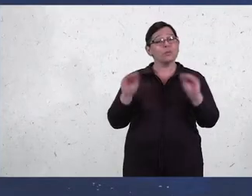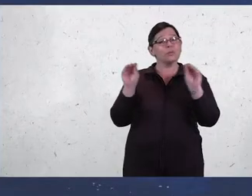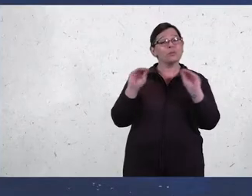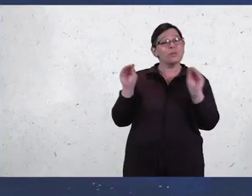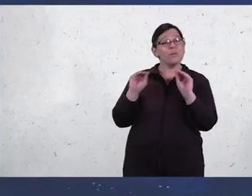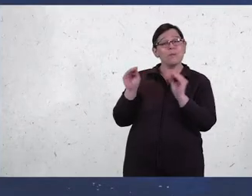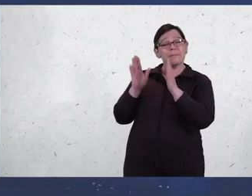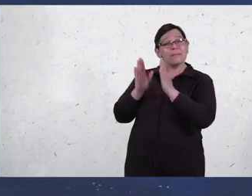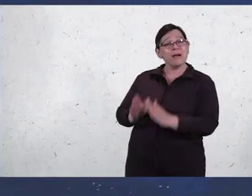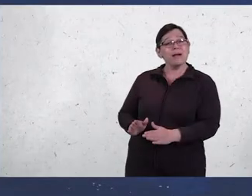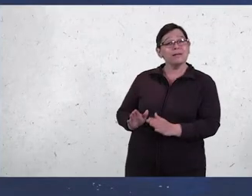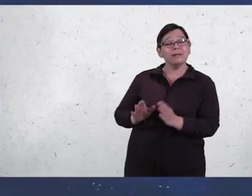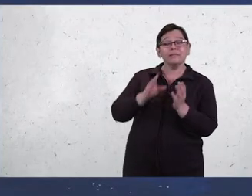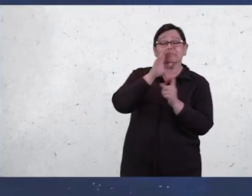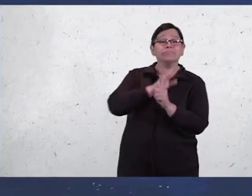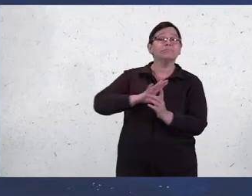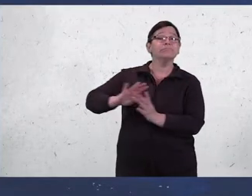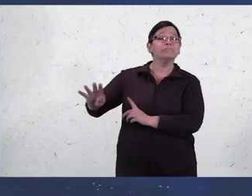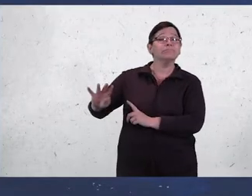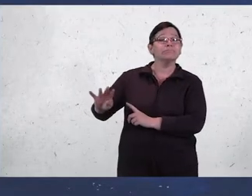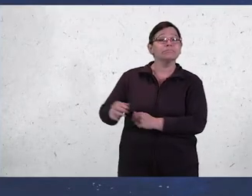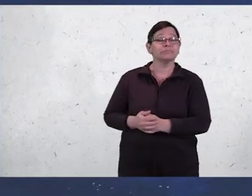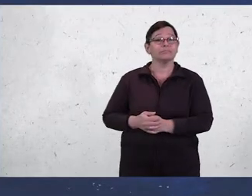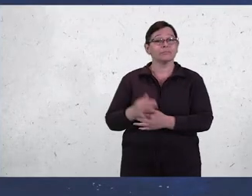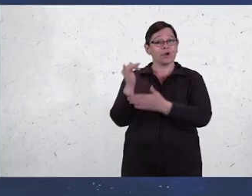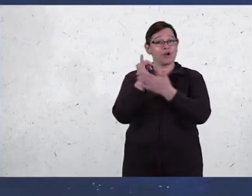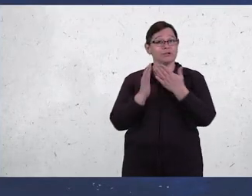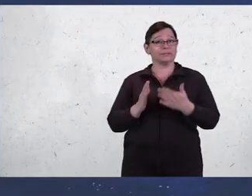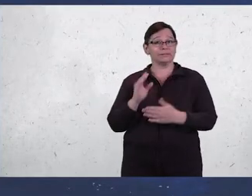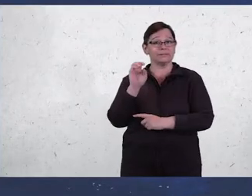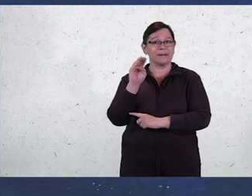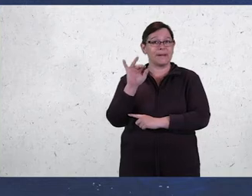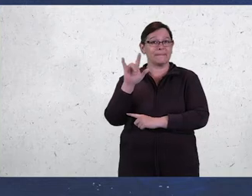No Body Left Behind by Emily Taroni